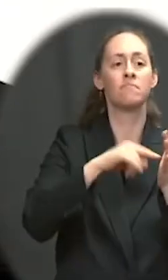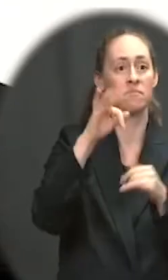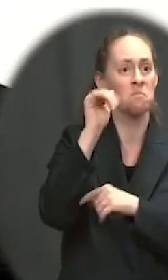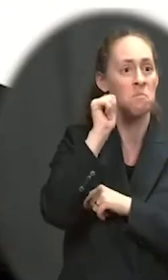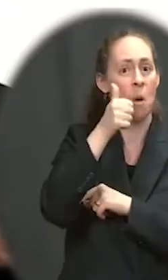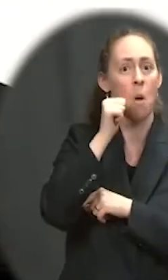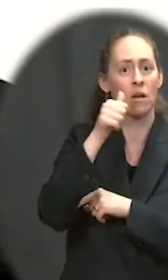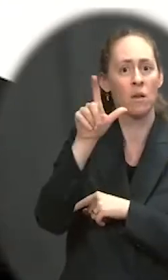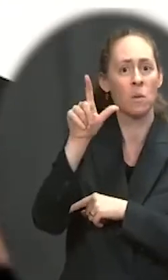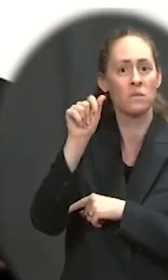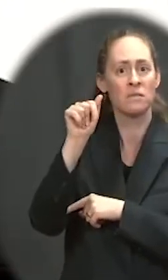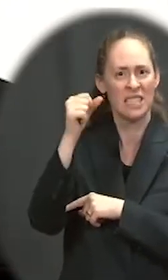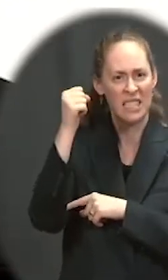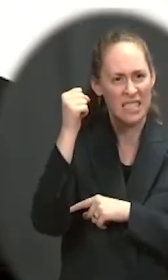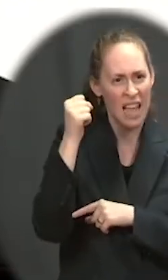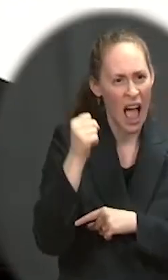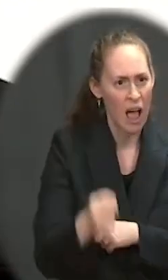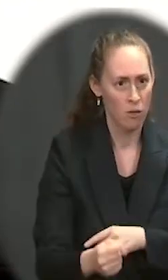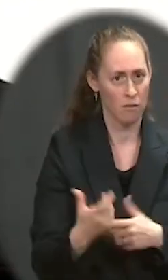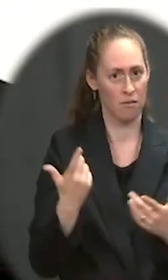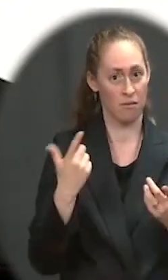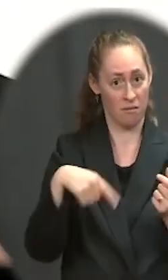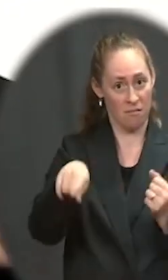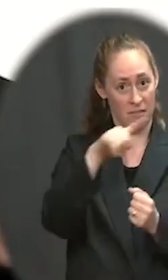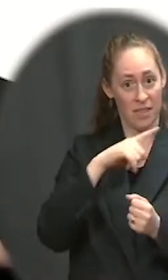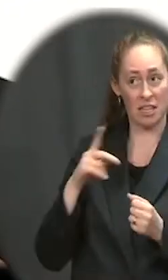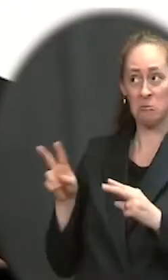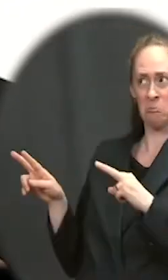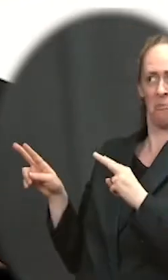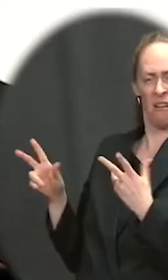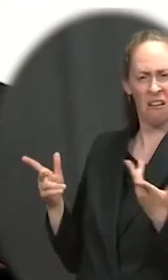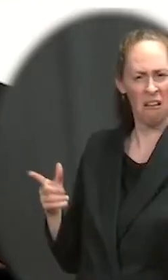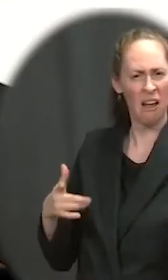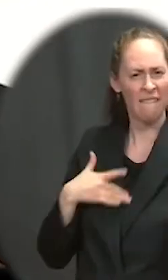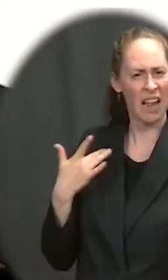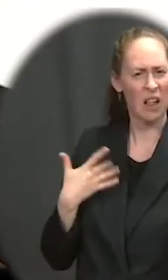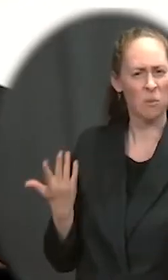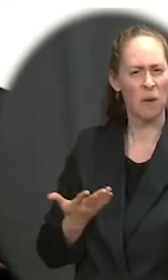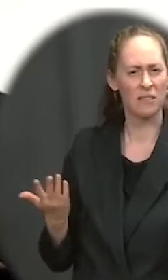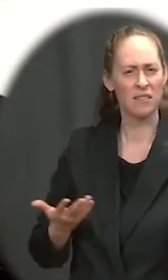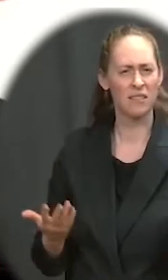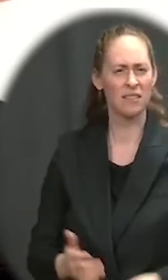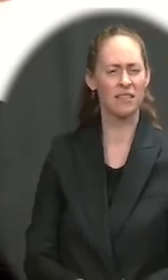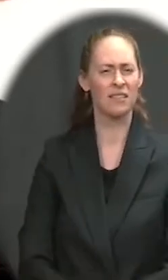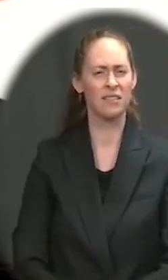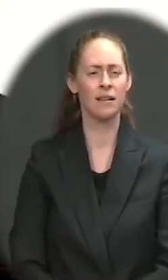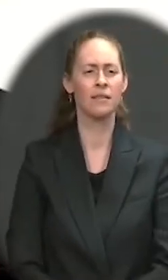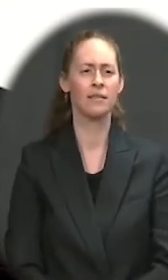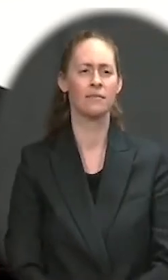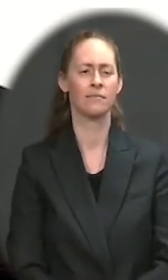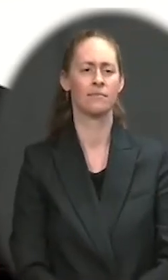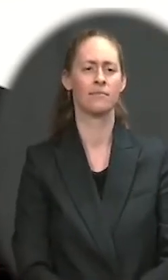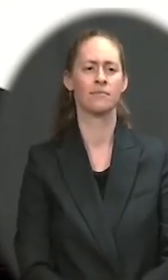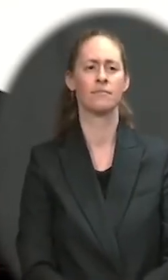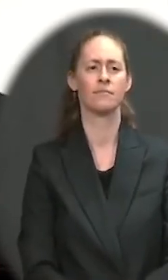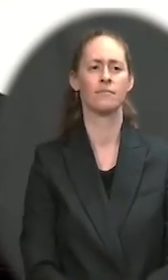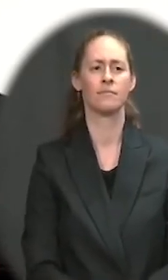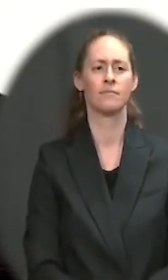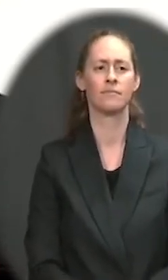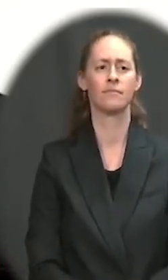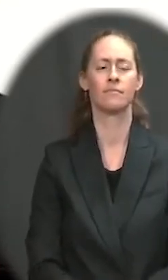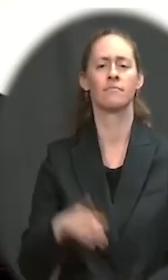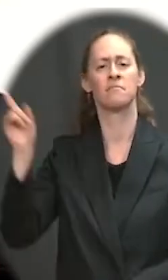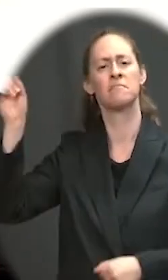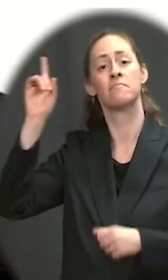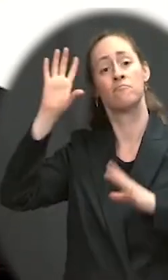Sure. Well, first, the president, when he was elected, knew from day one he was going to govern for all Americans. And that was going to be his objective.